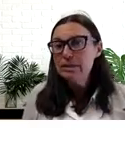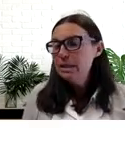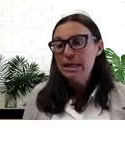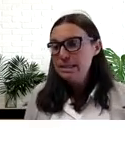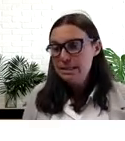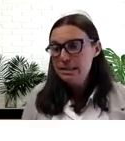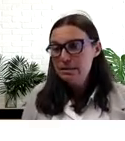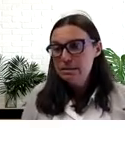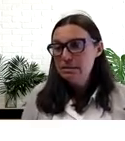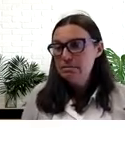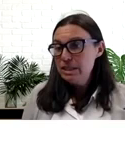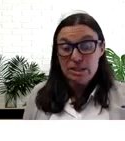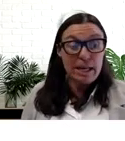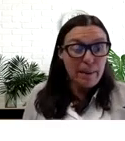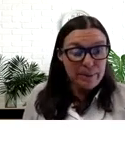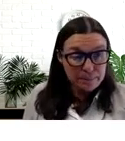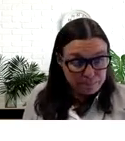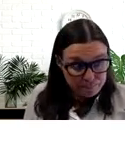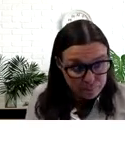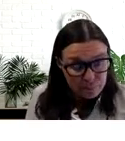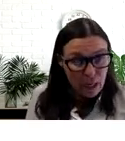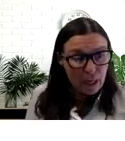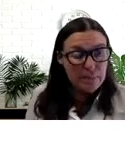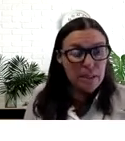never existed. It just hadn't happened.